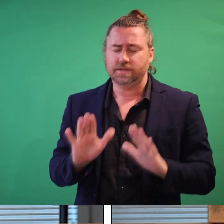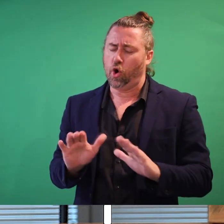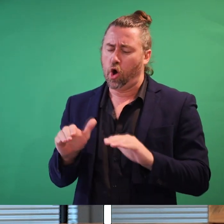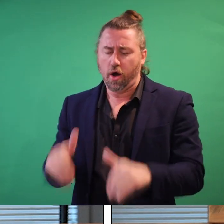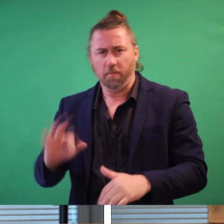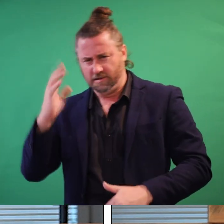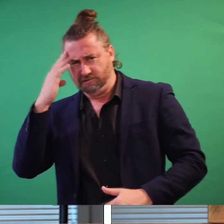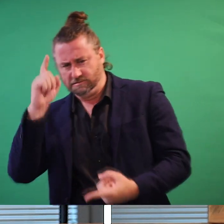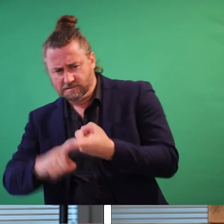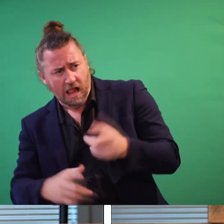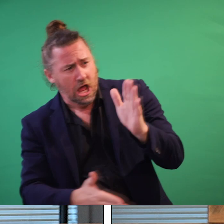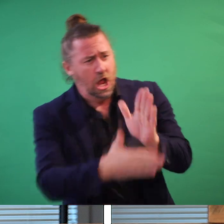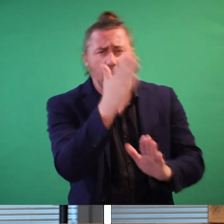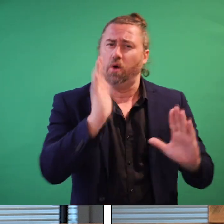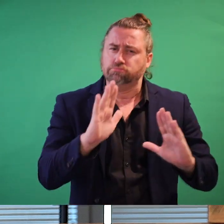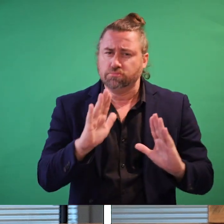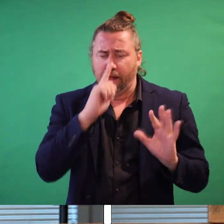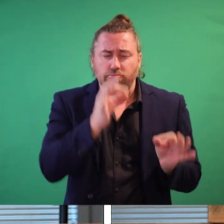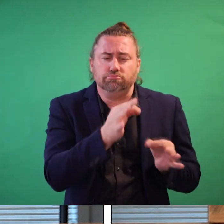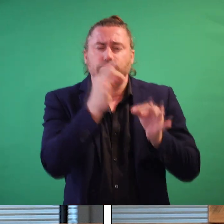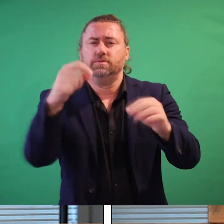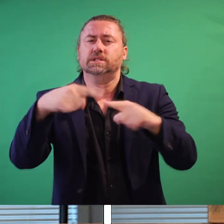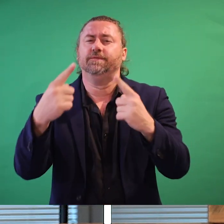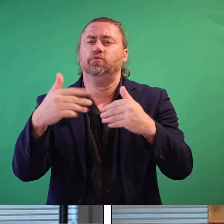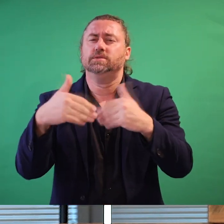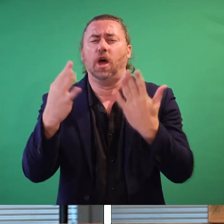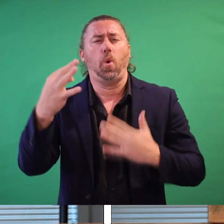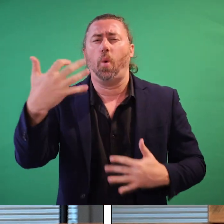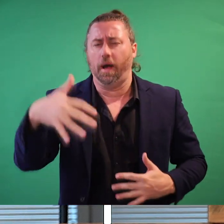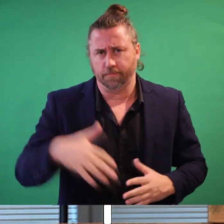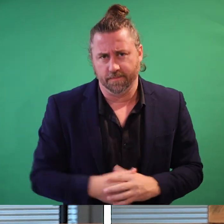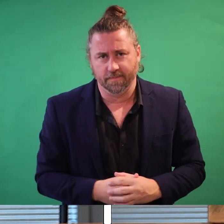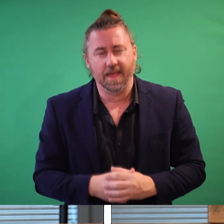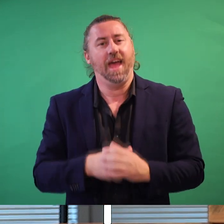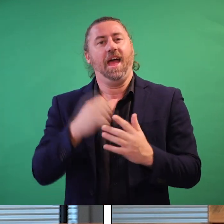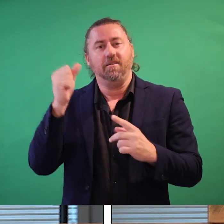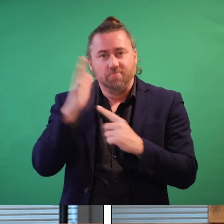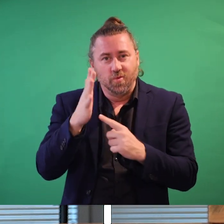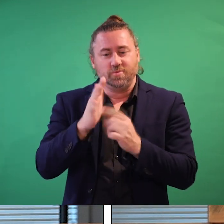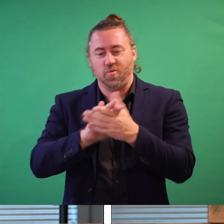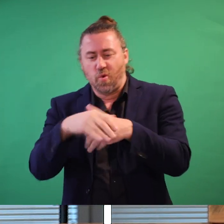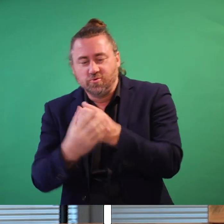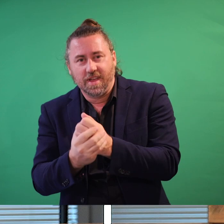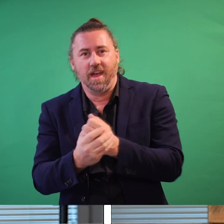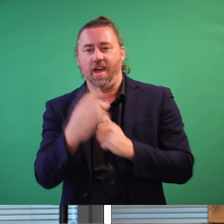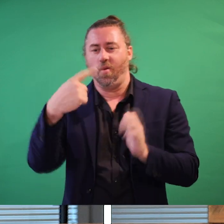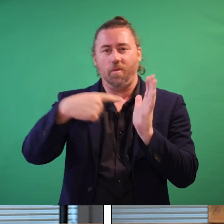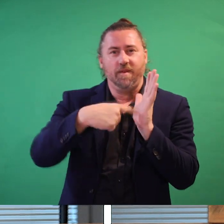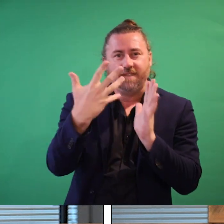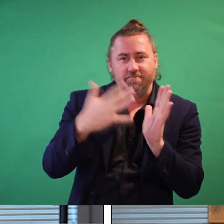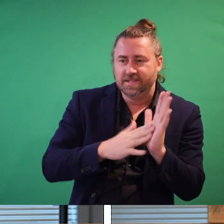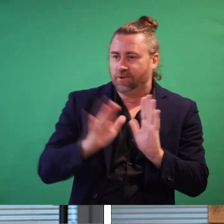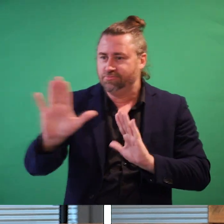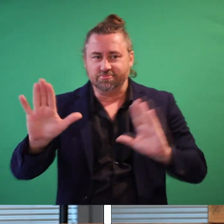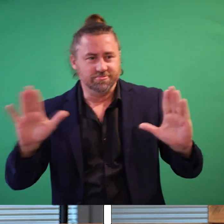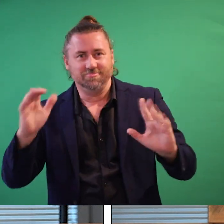visit. And finally, please remember to continue practising all of those healthy hygiene behaviours that have proven to be